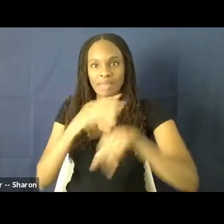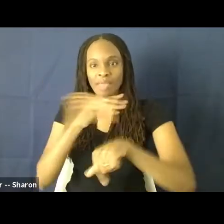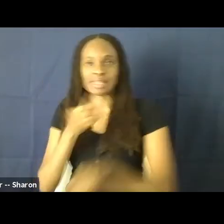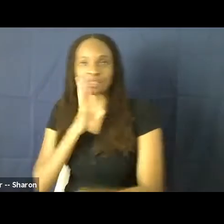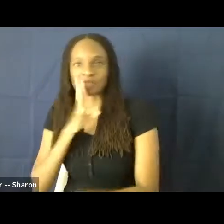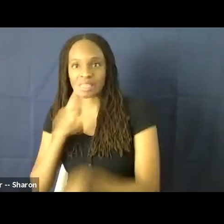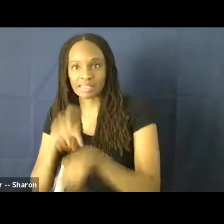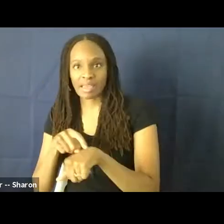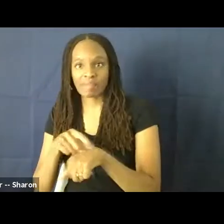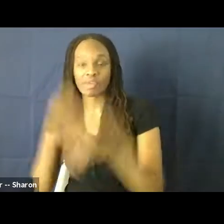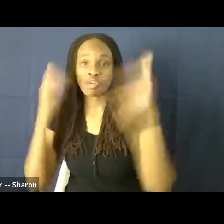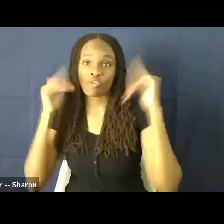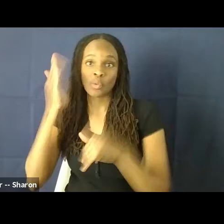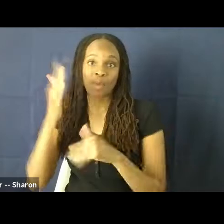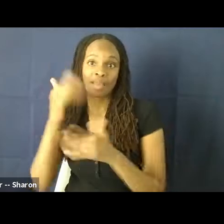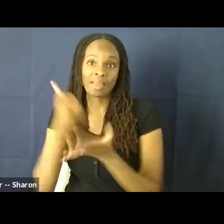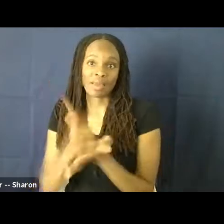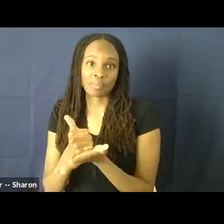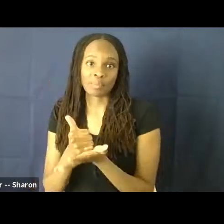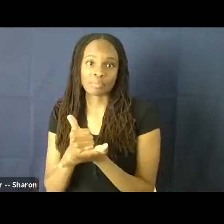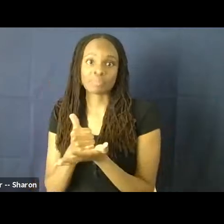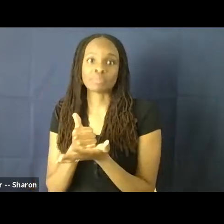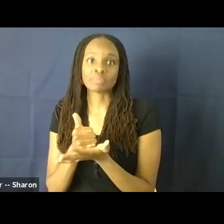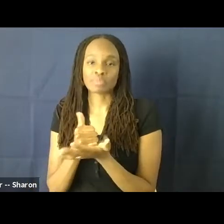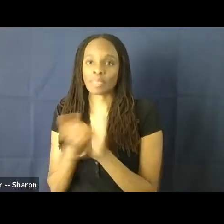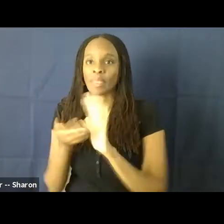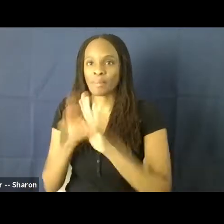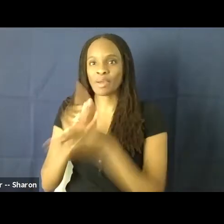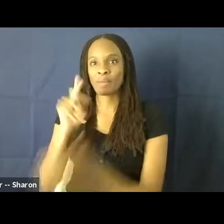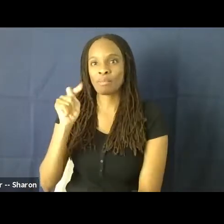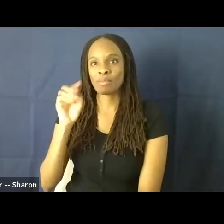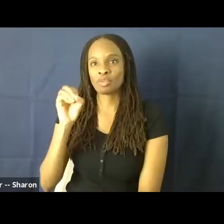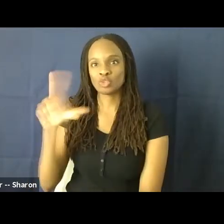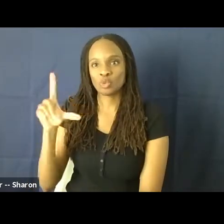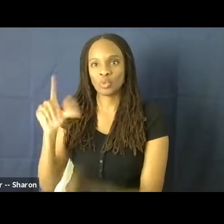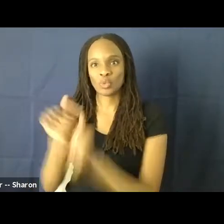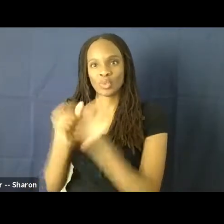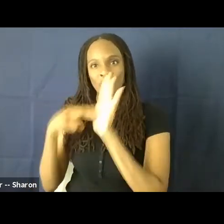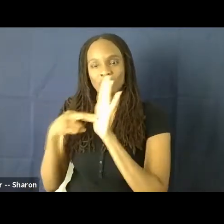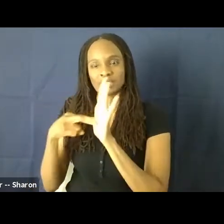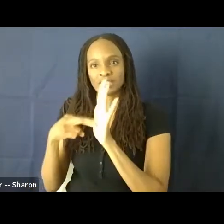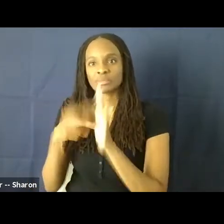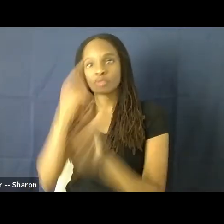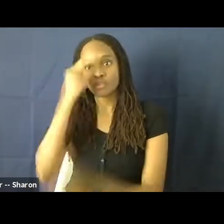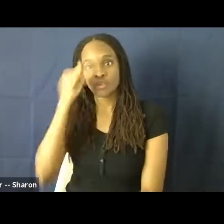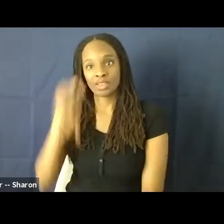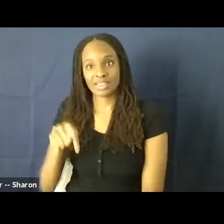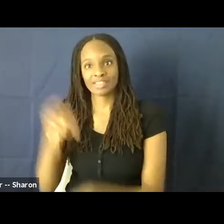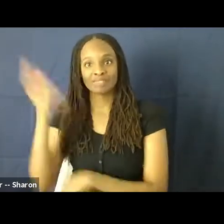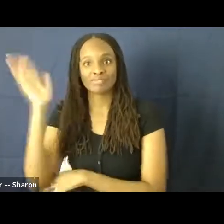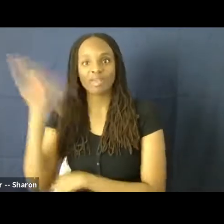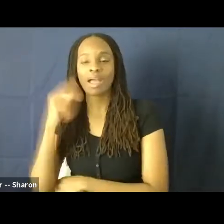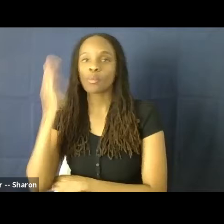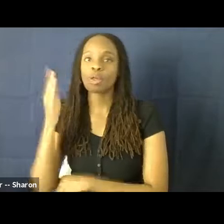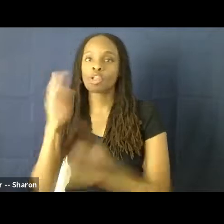help also be a tool with representation. But for this presentation, I'll be focusing